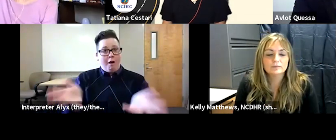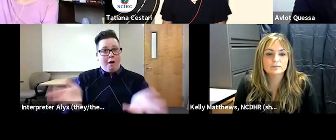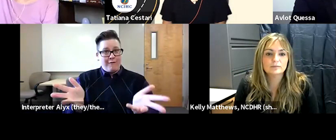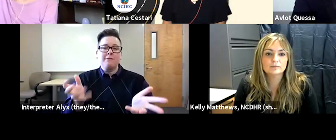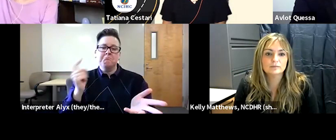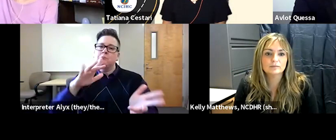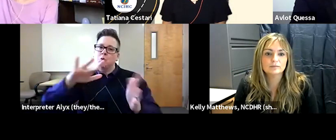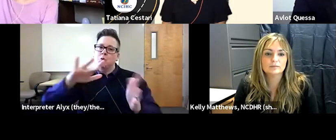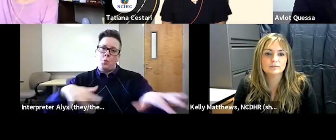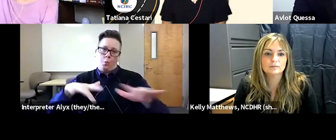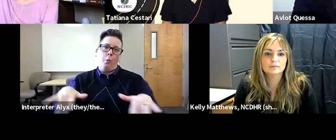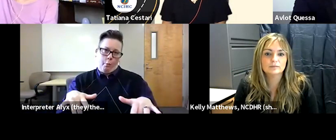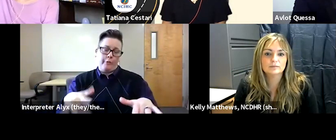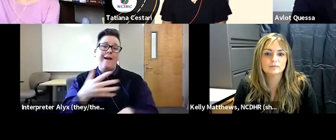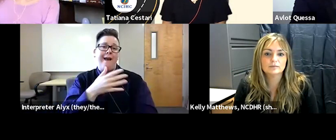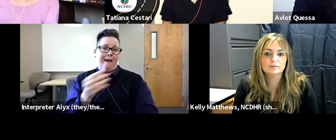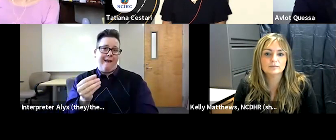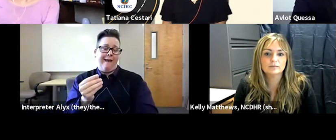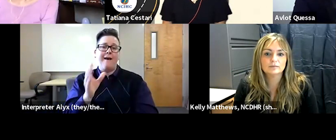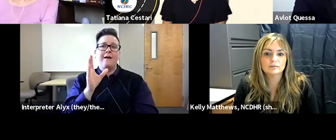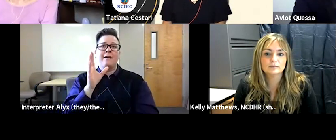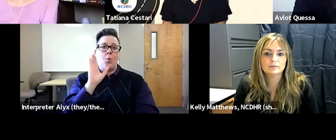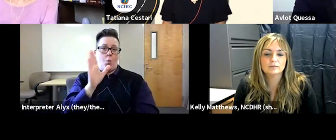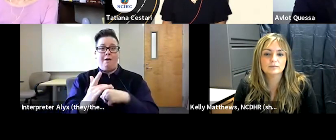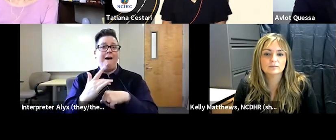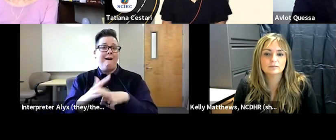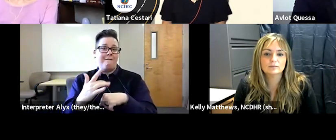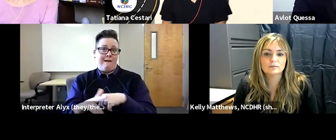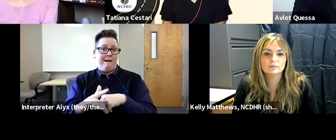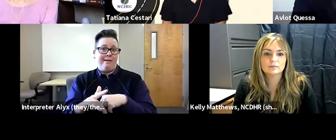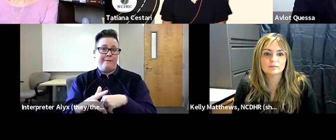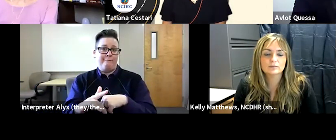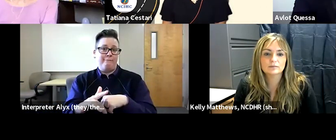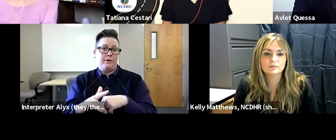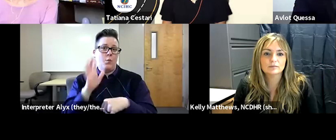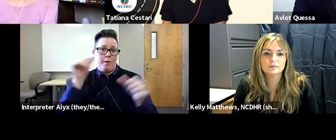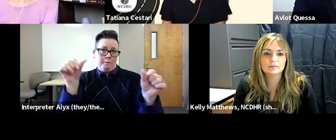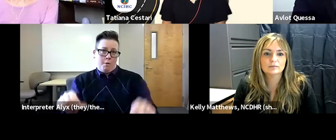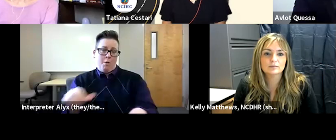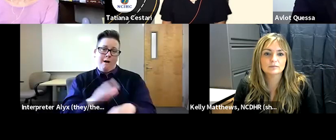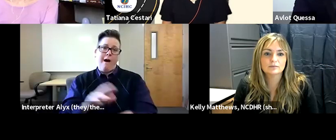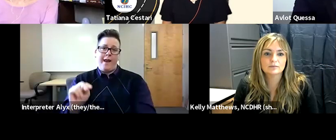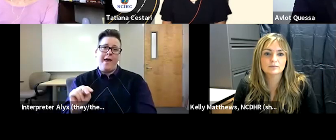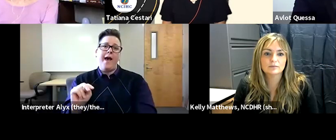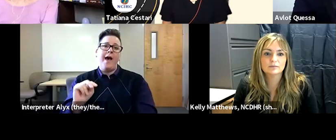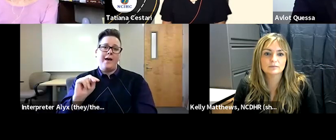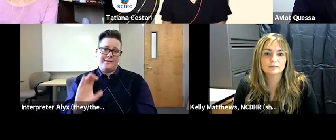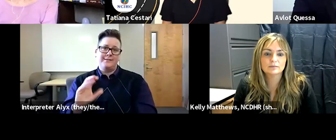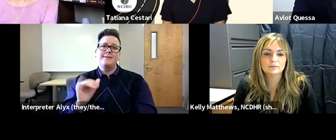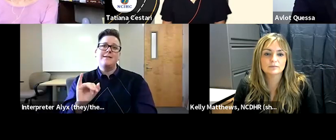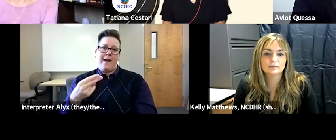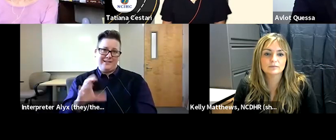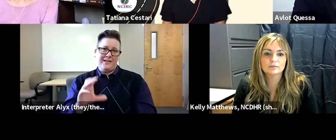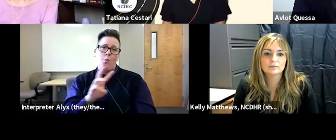recorded and is going to be available and posted on the NCIHC website so